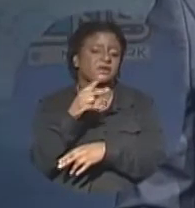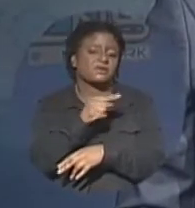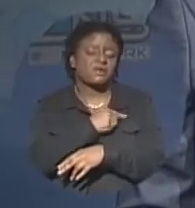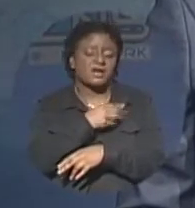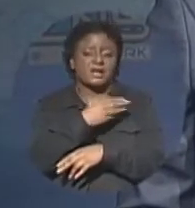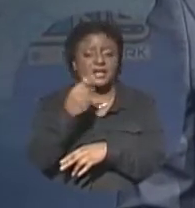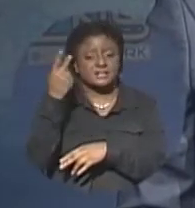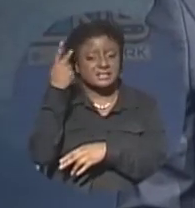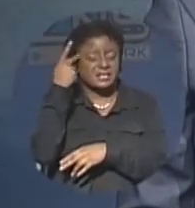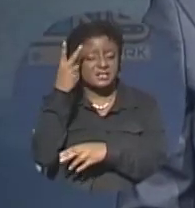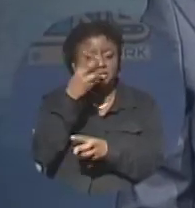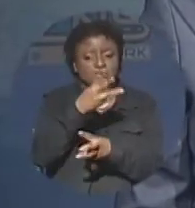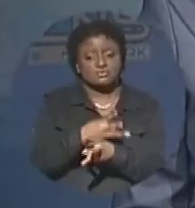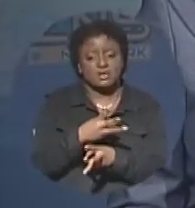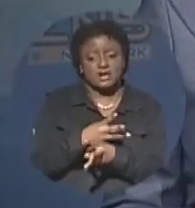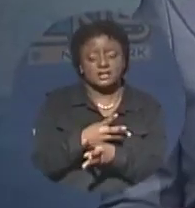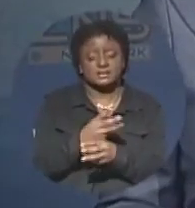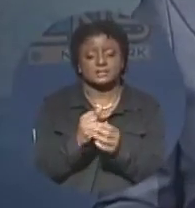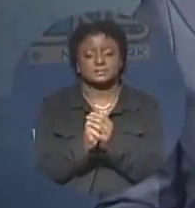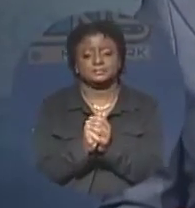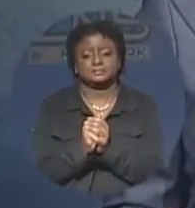loom. Clint Watson has more.